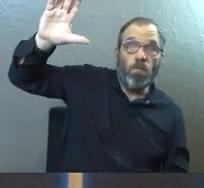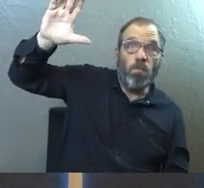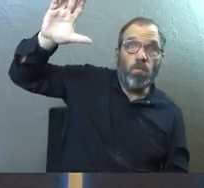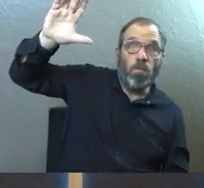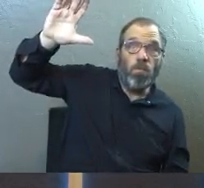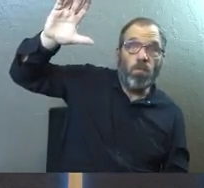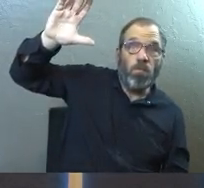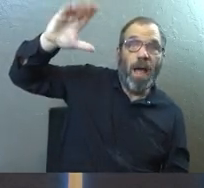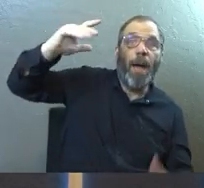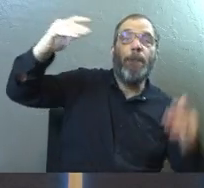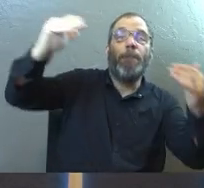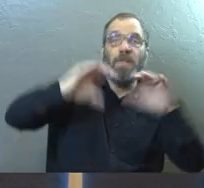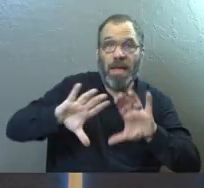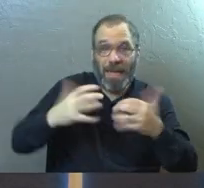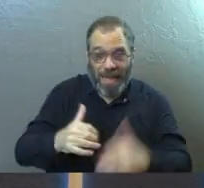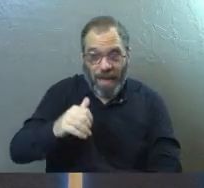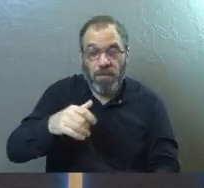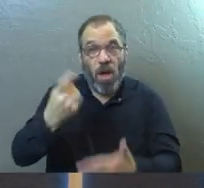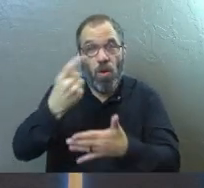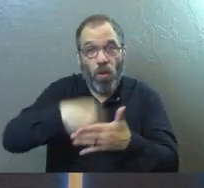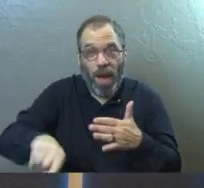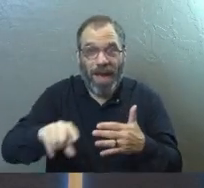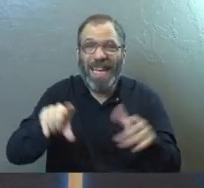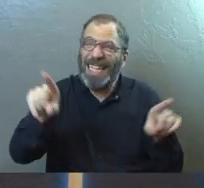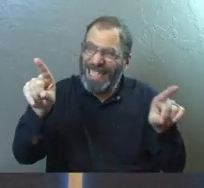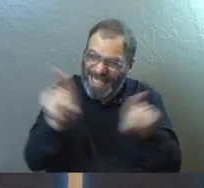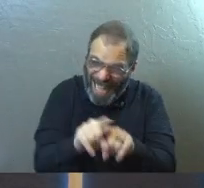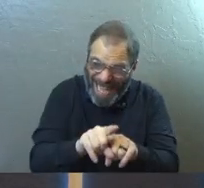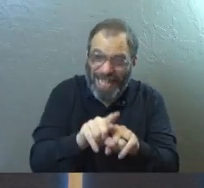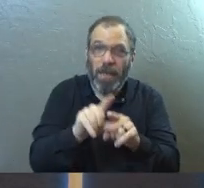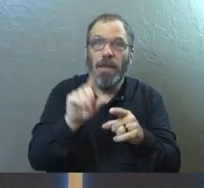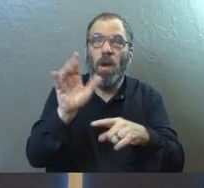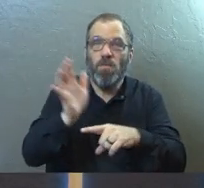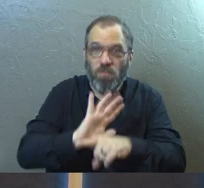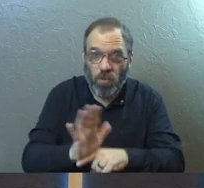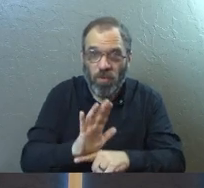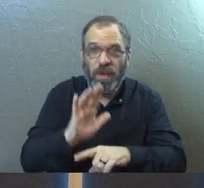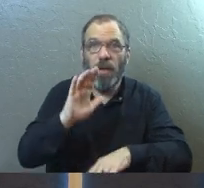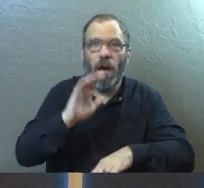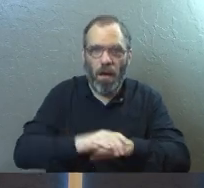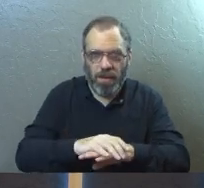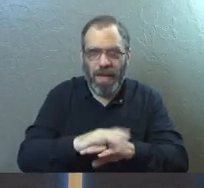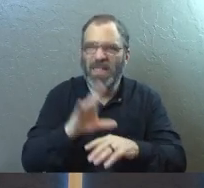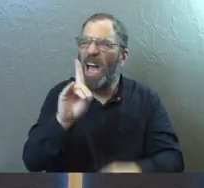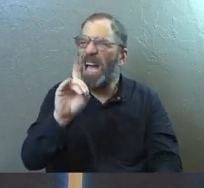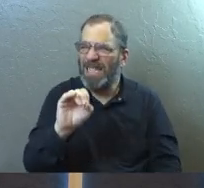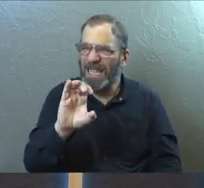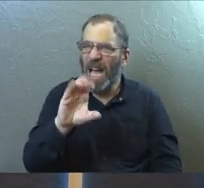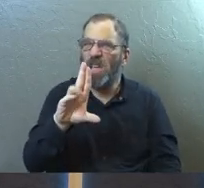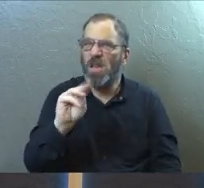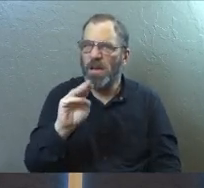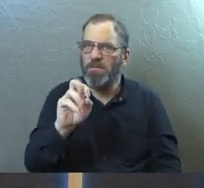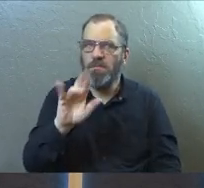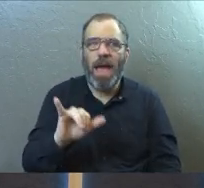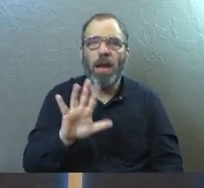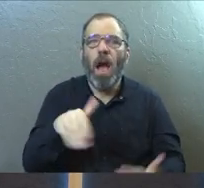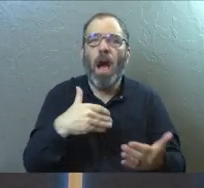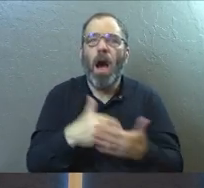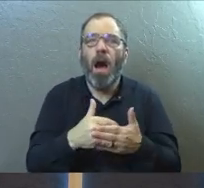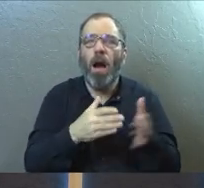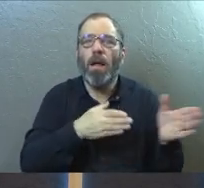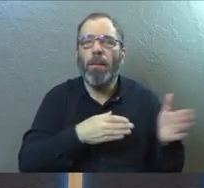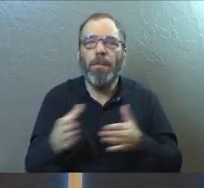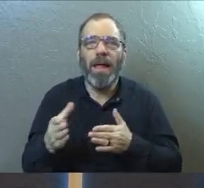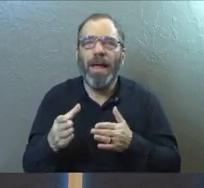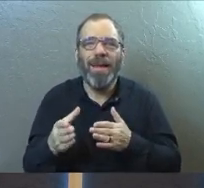And then we came back to the next class the next week. She played us a second documentary. And according to this documentary, it was all a